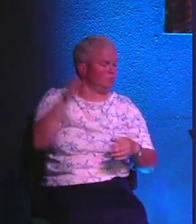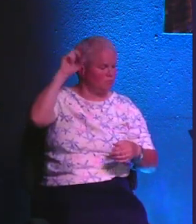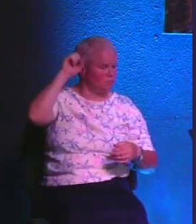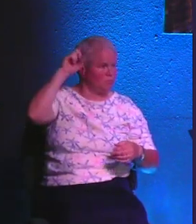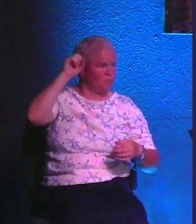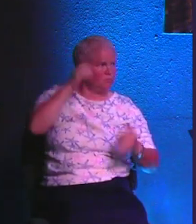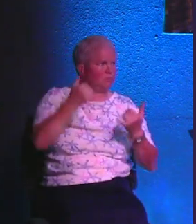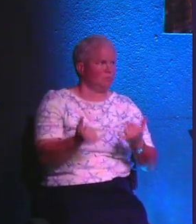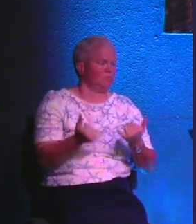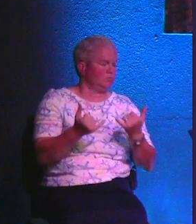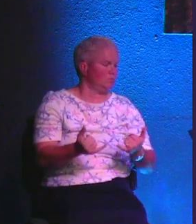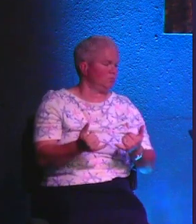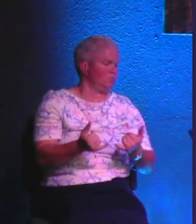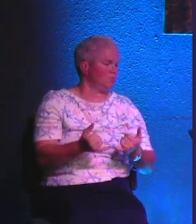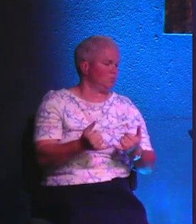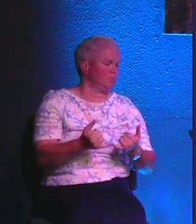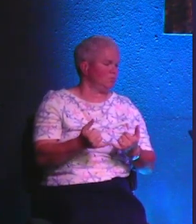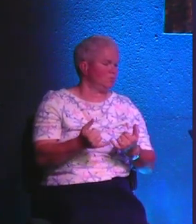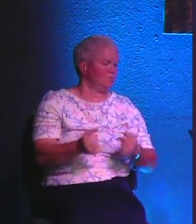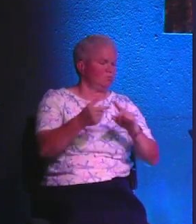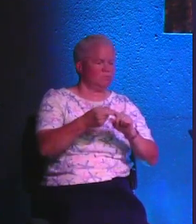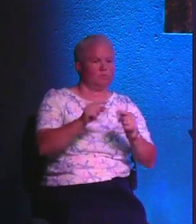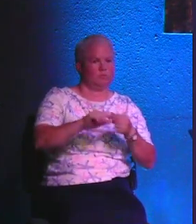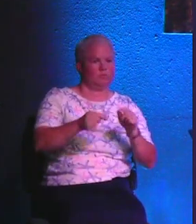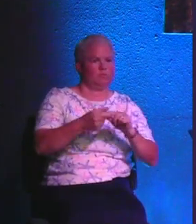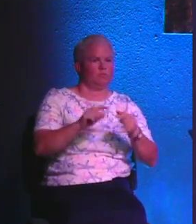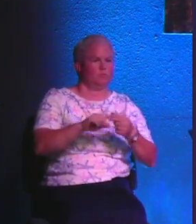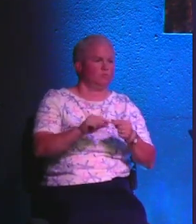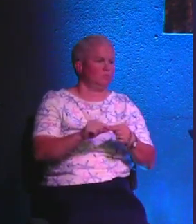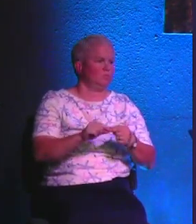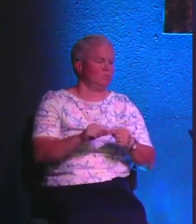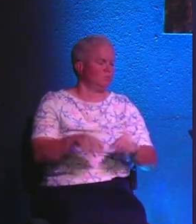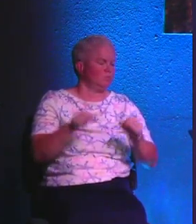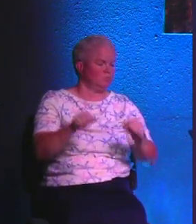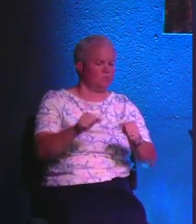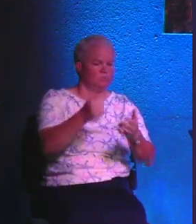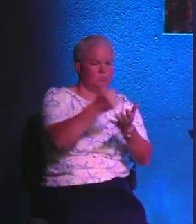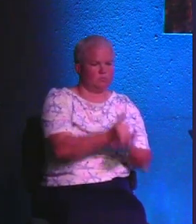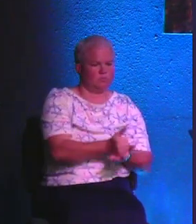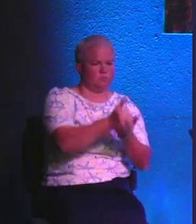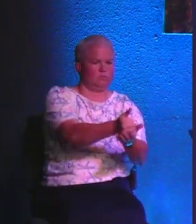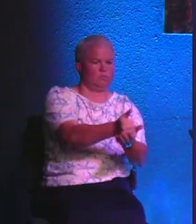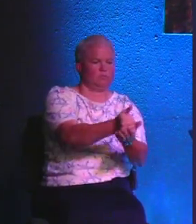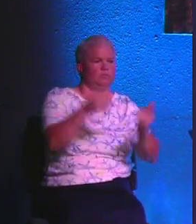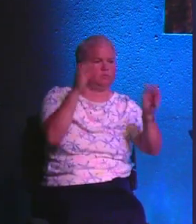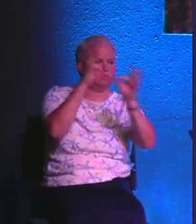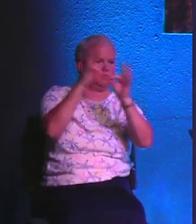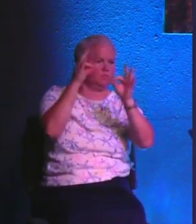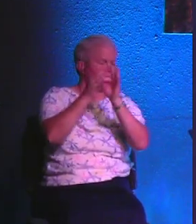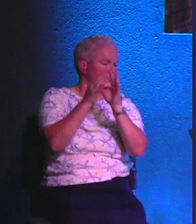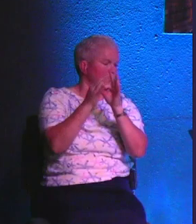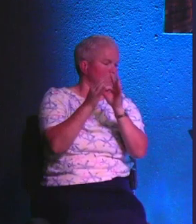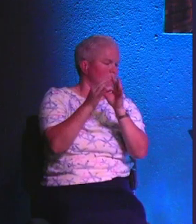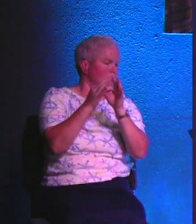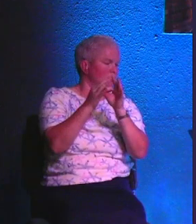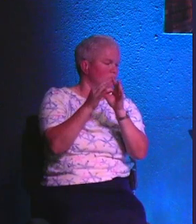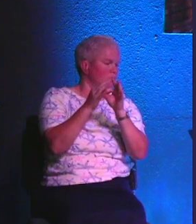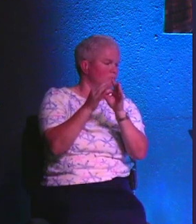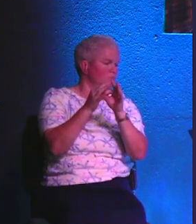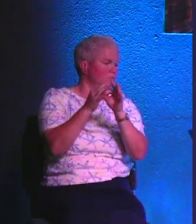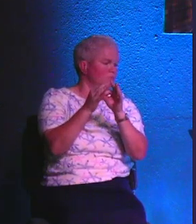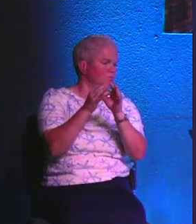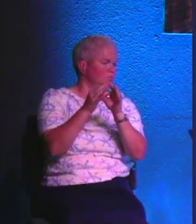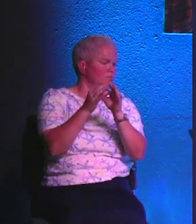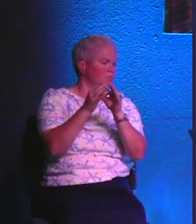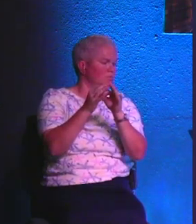understand this. Today's text and today's message can be as helpful in your faith as you